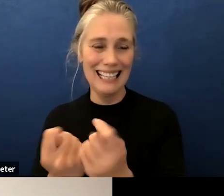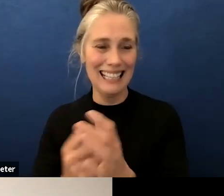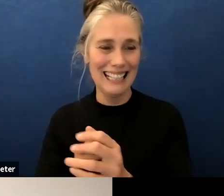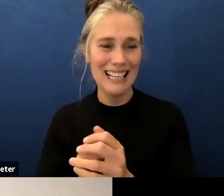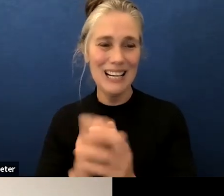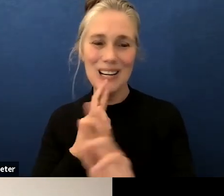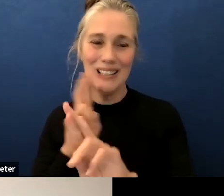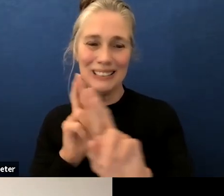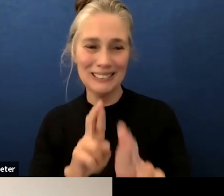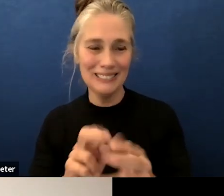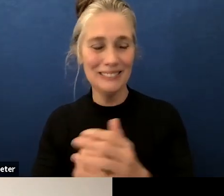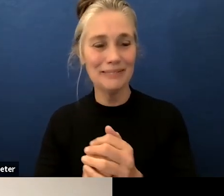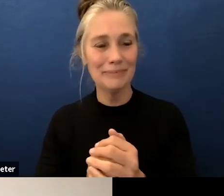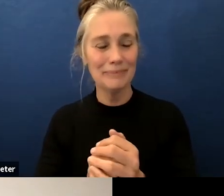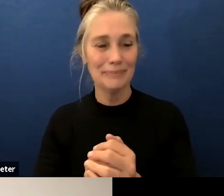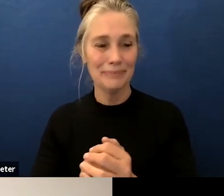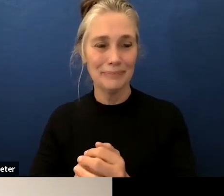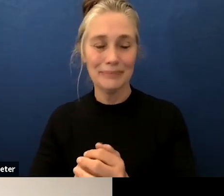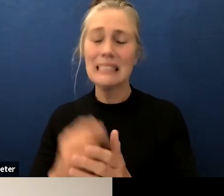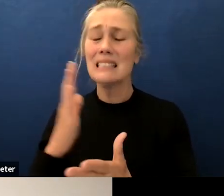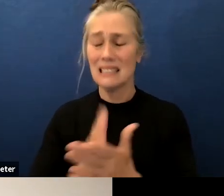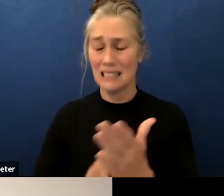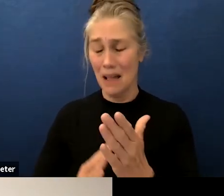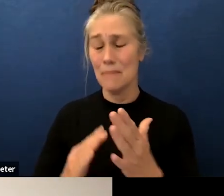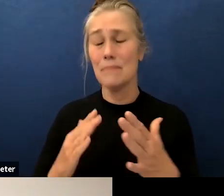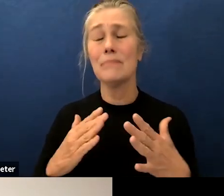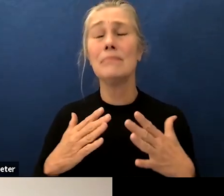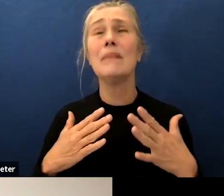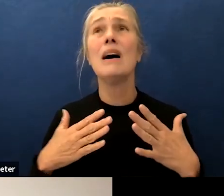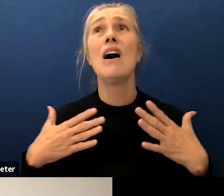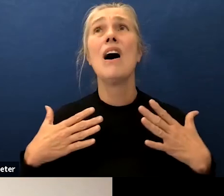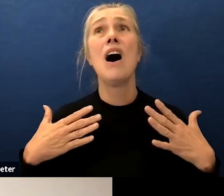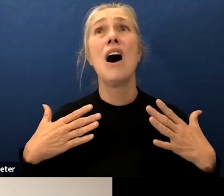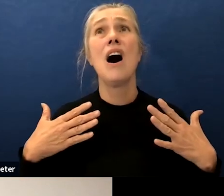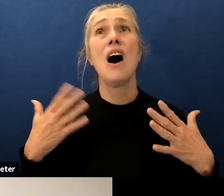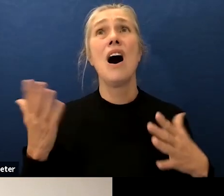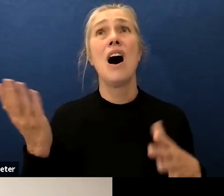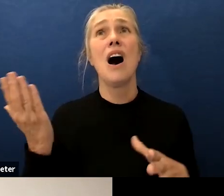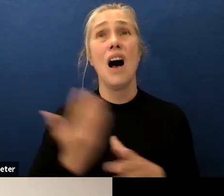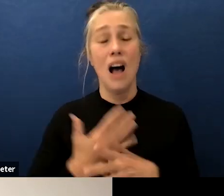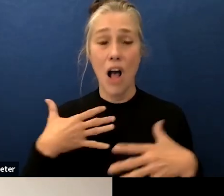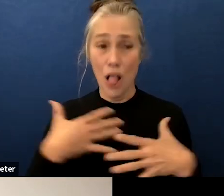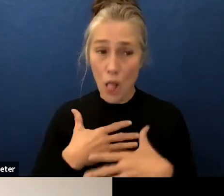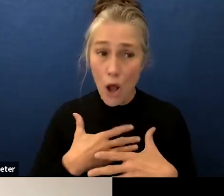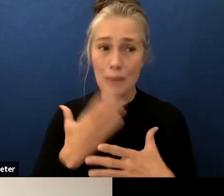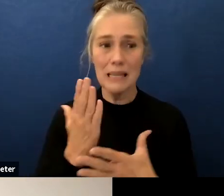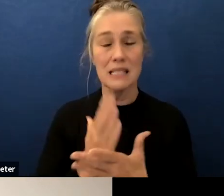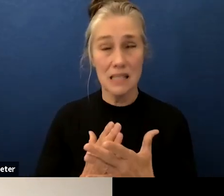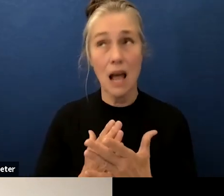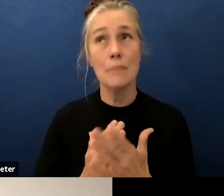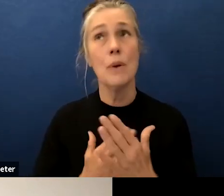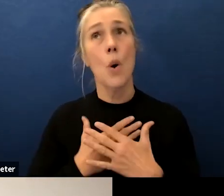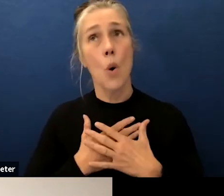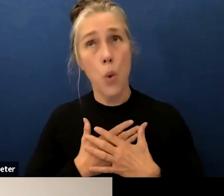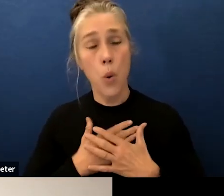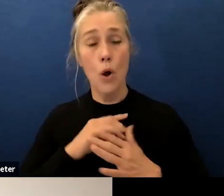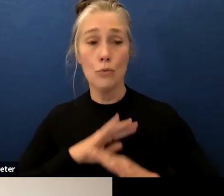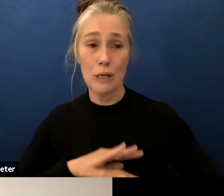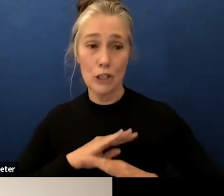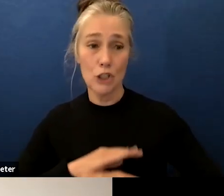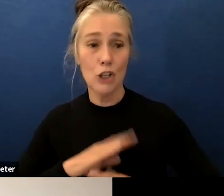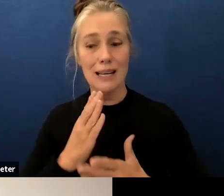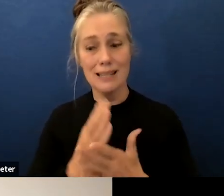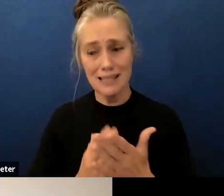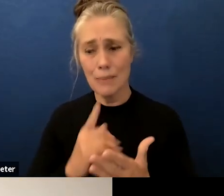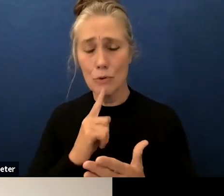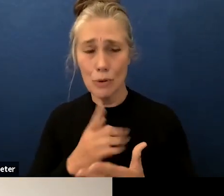some of the data was alarming some of it was reassuring and some was very very hopeful so thank you i will now turn to item